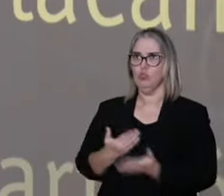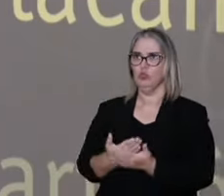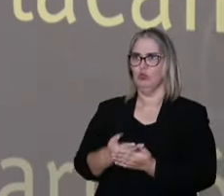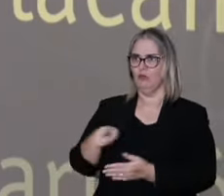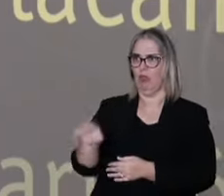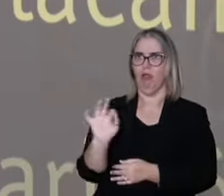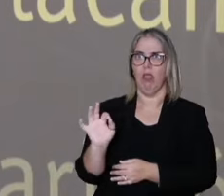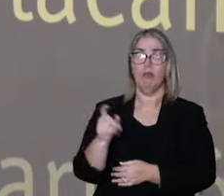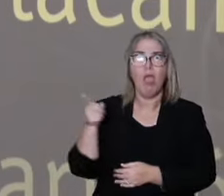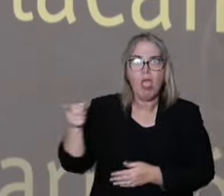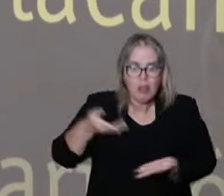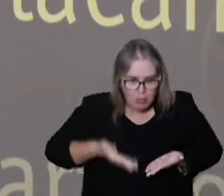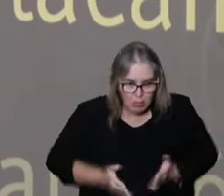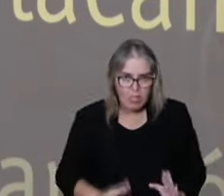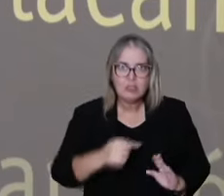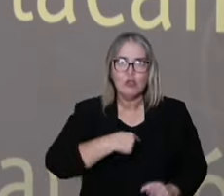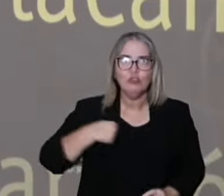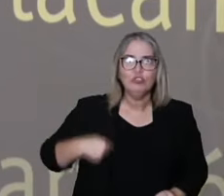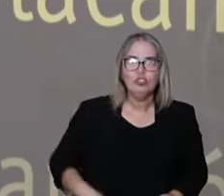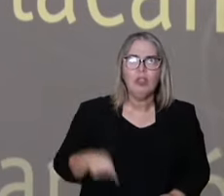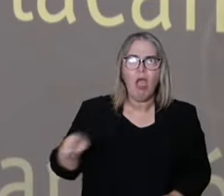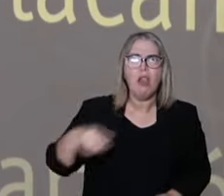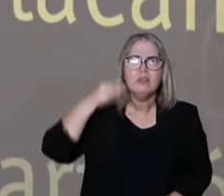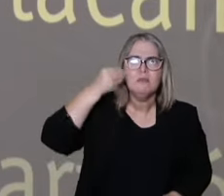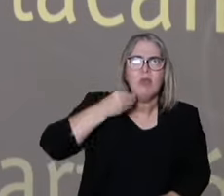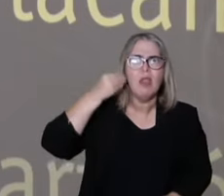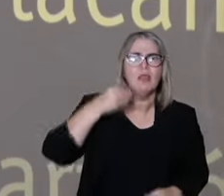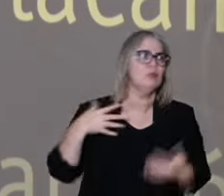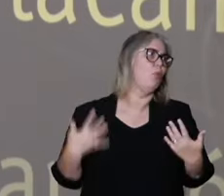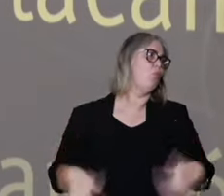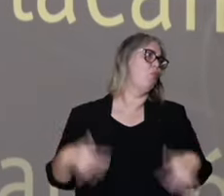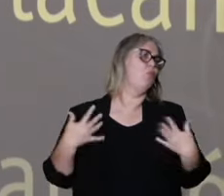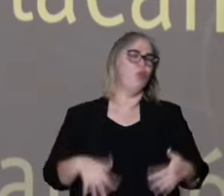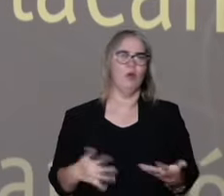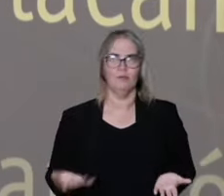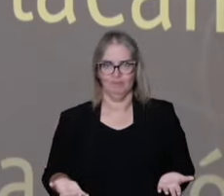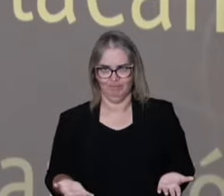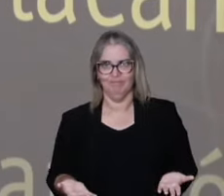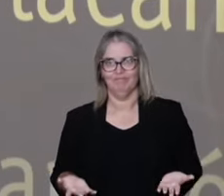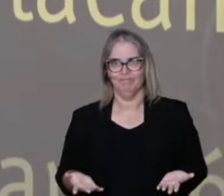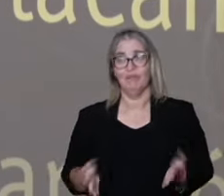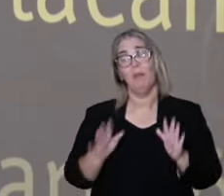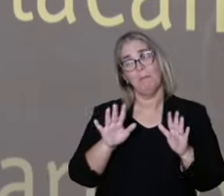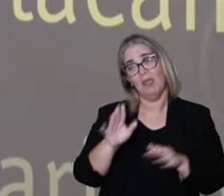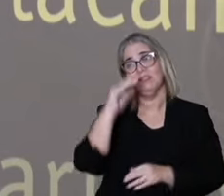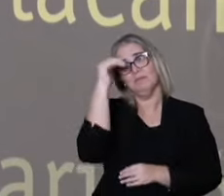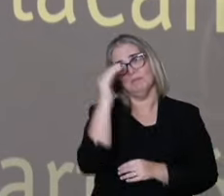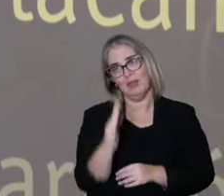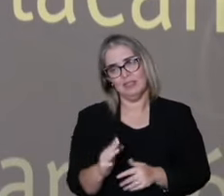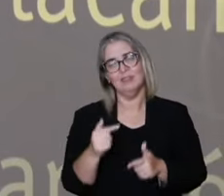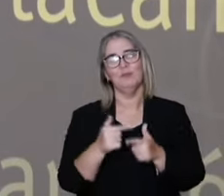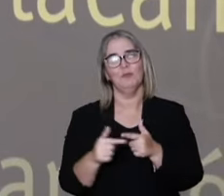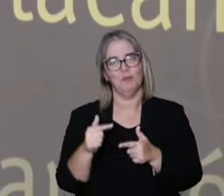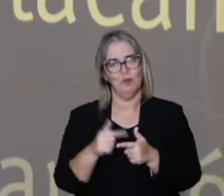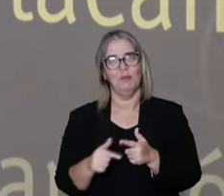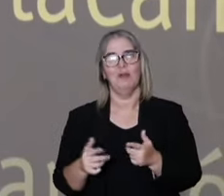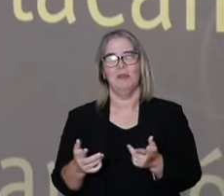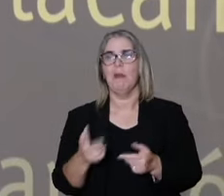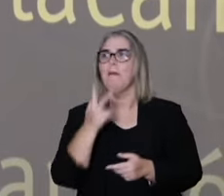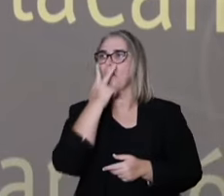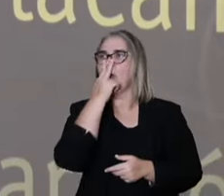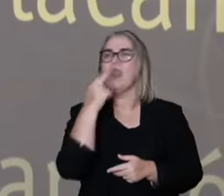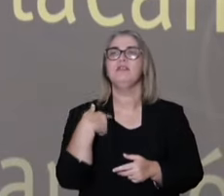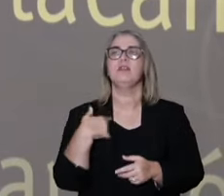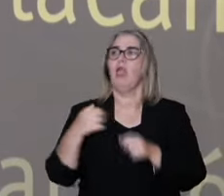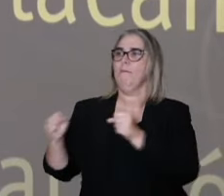you can't practice it. So it's a weird situation. And consider the health system in